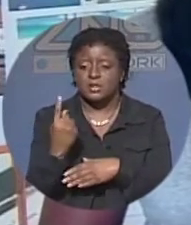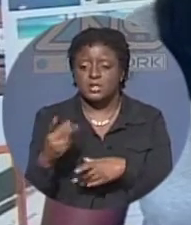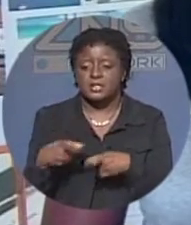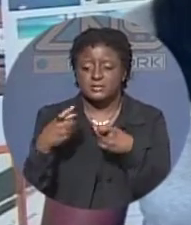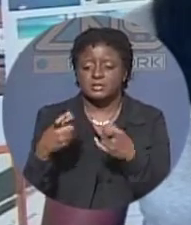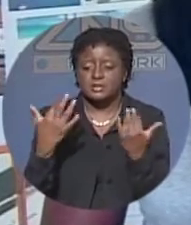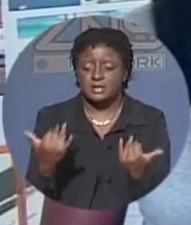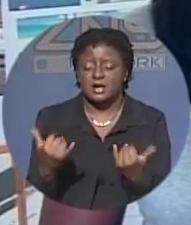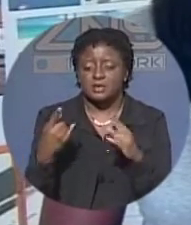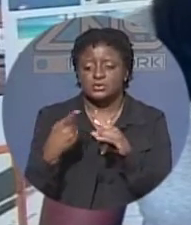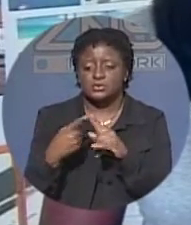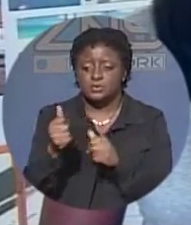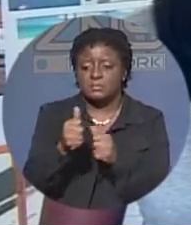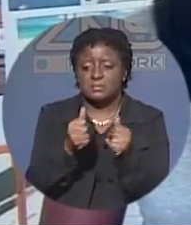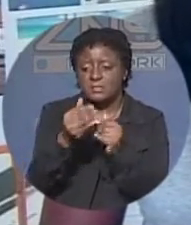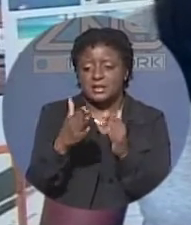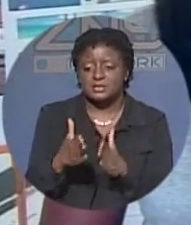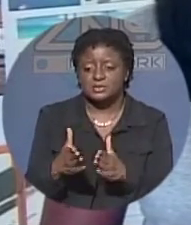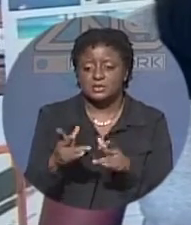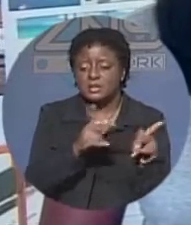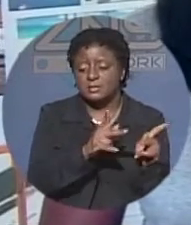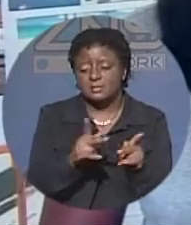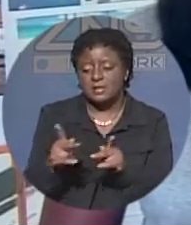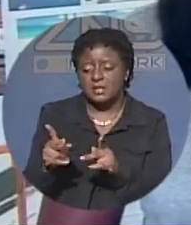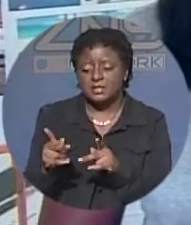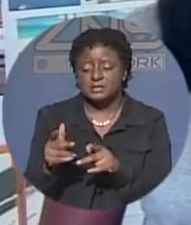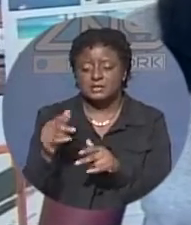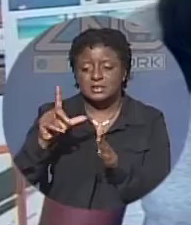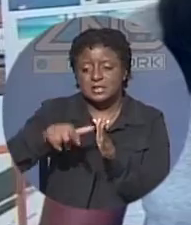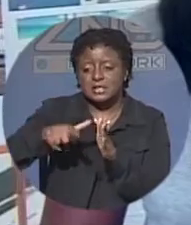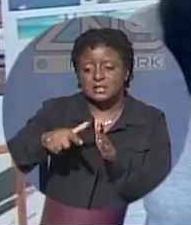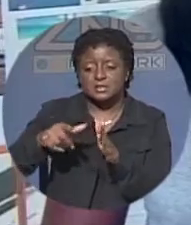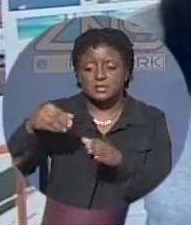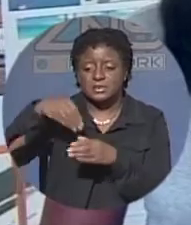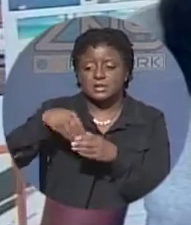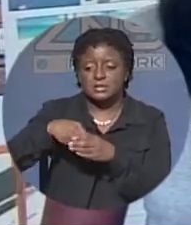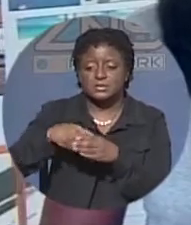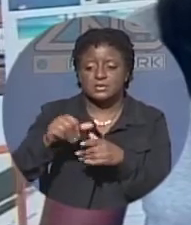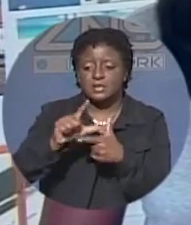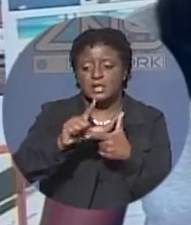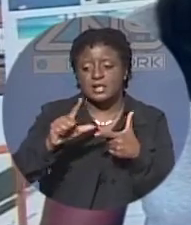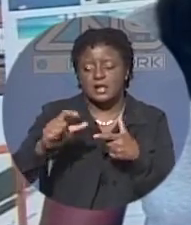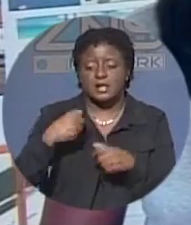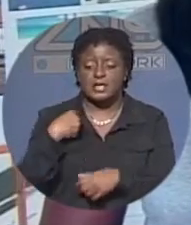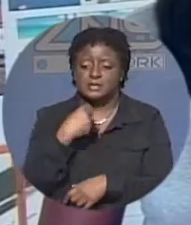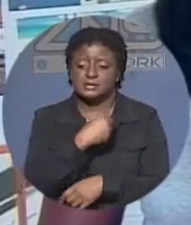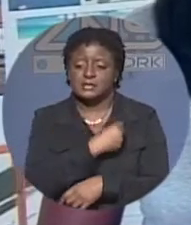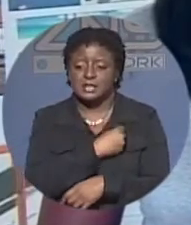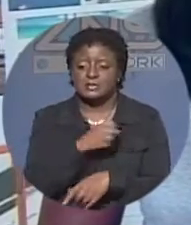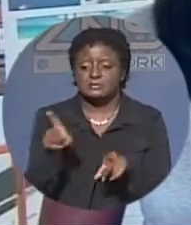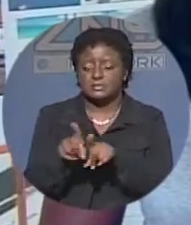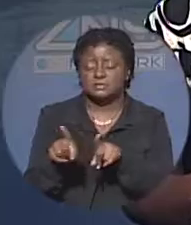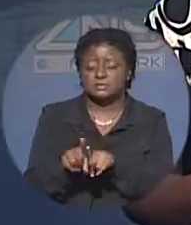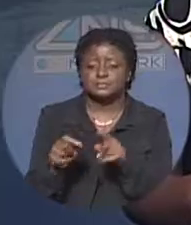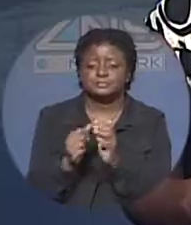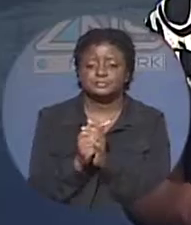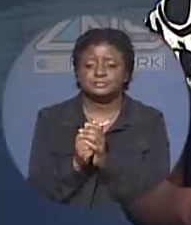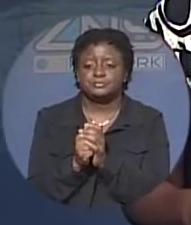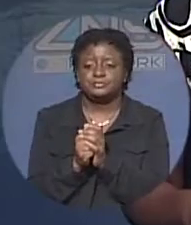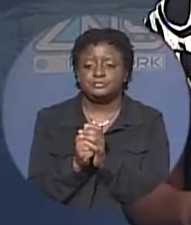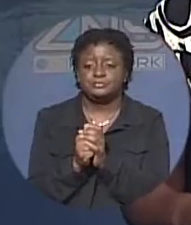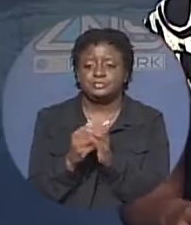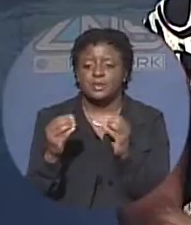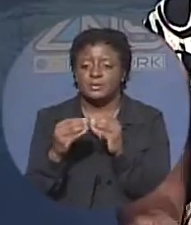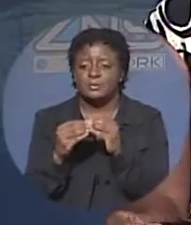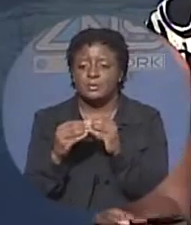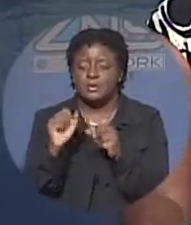positions plans are already underway to include line staff in training as well shesheena roll zns news more